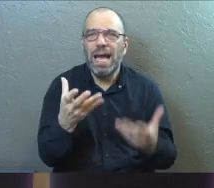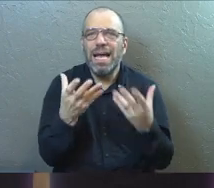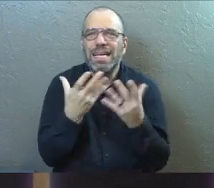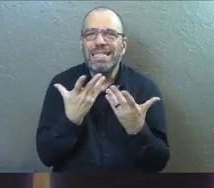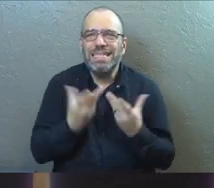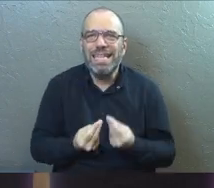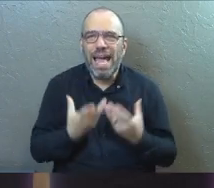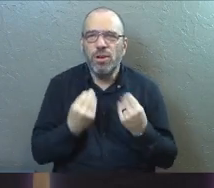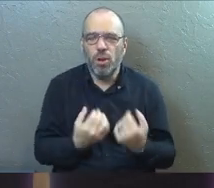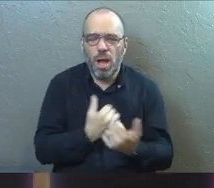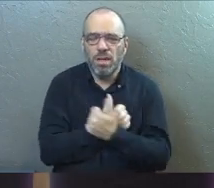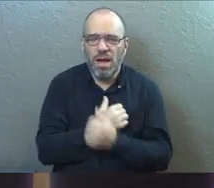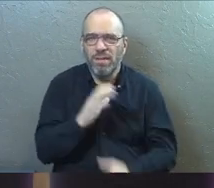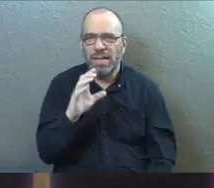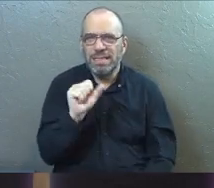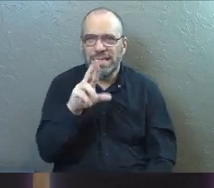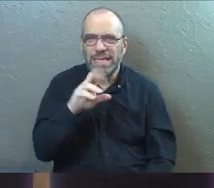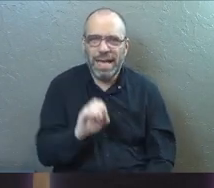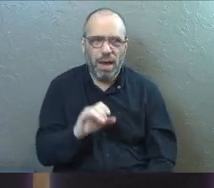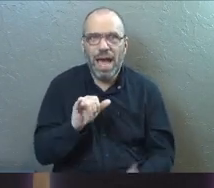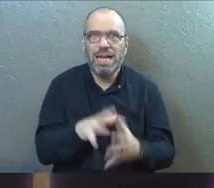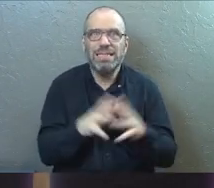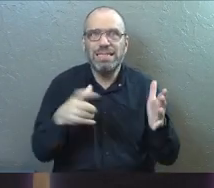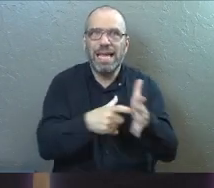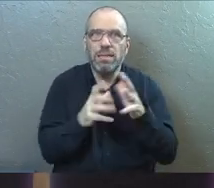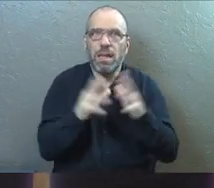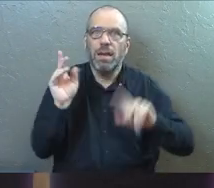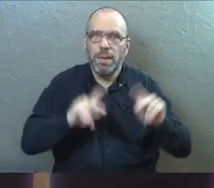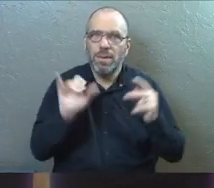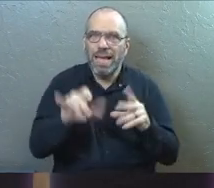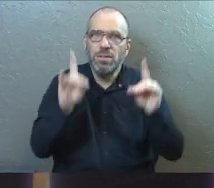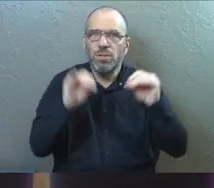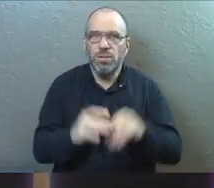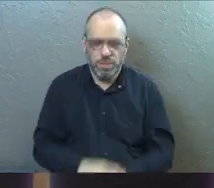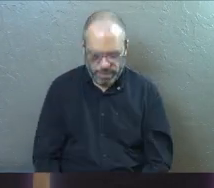that's love and it takes people to do all of that for real.